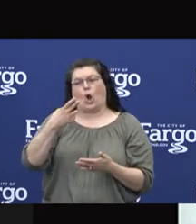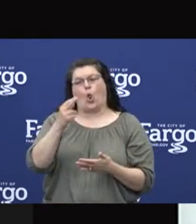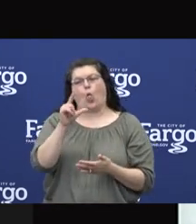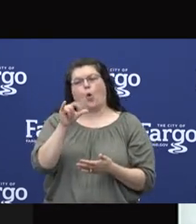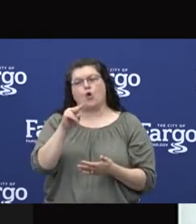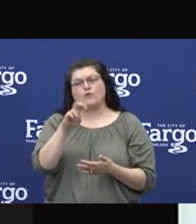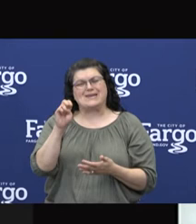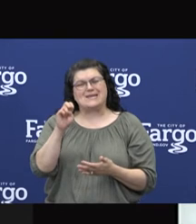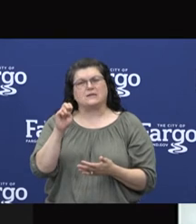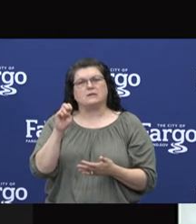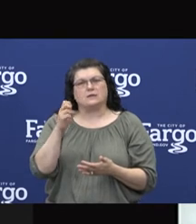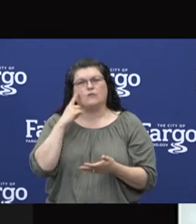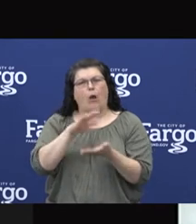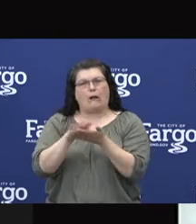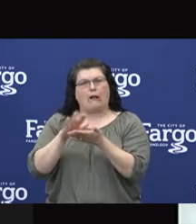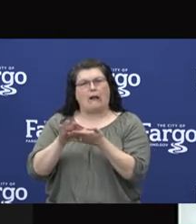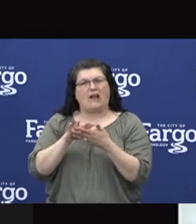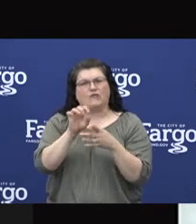those